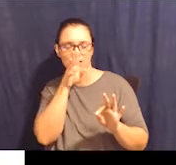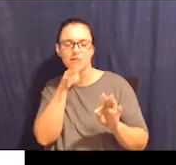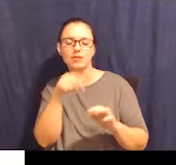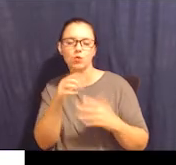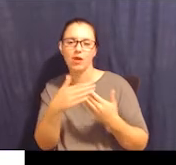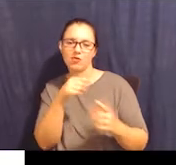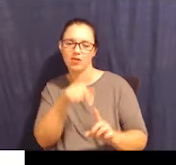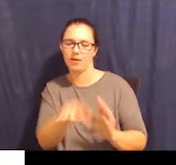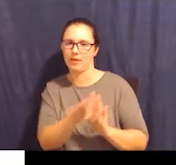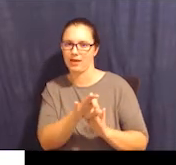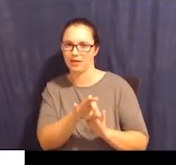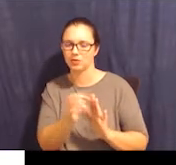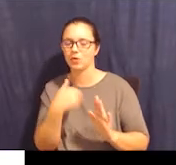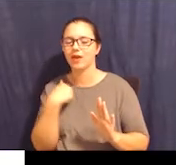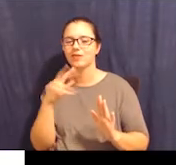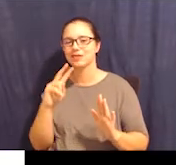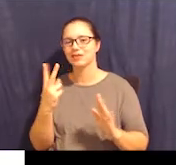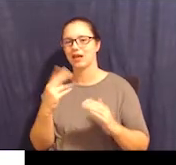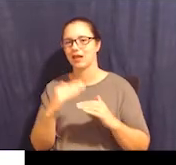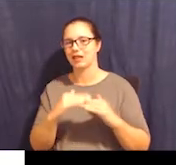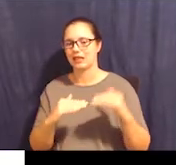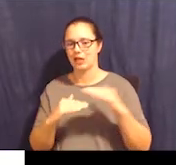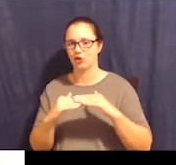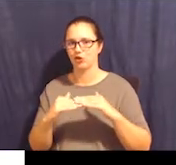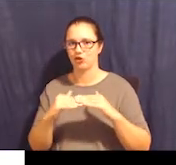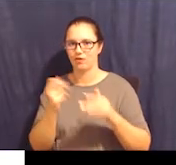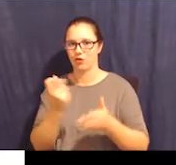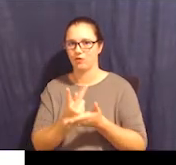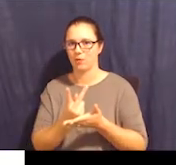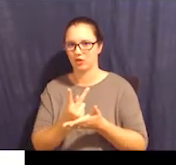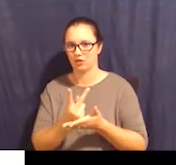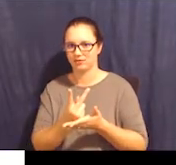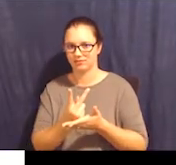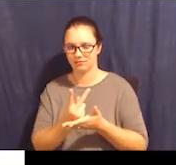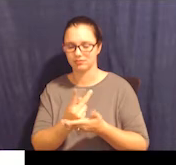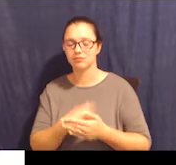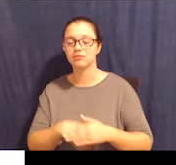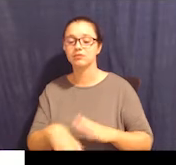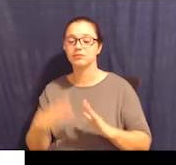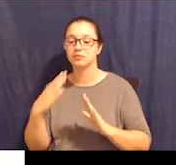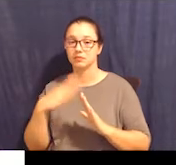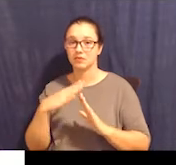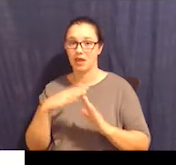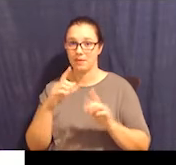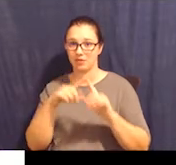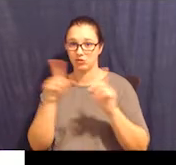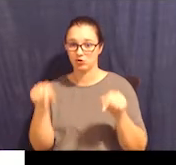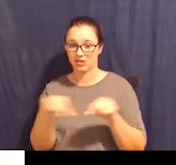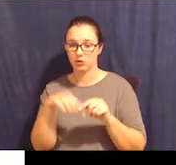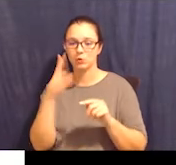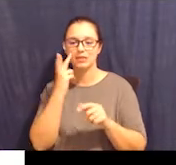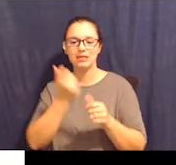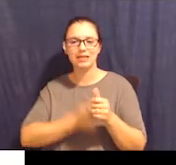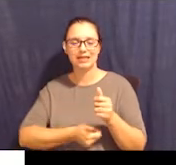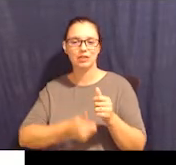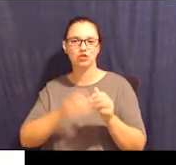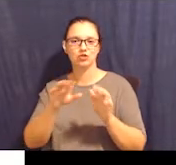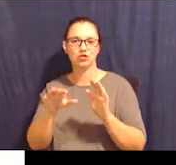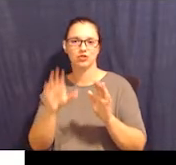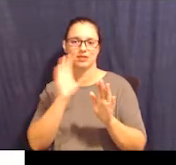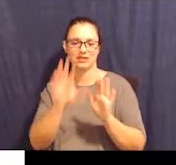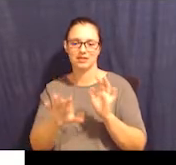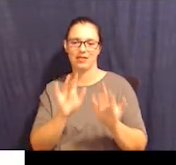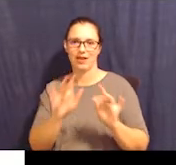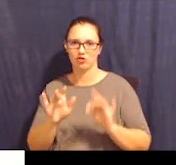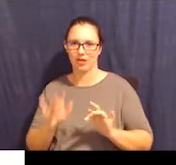And then at the top of the screen, you can see each of their selections all written out. So it forms sort of a sentence and you can take a picture of